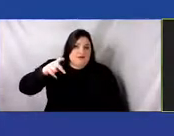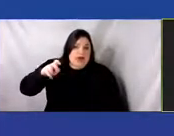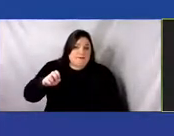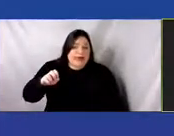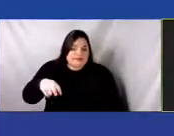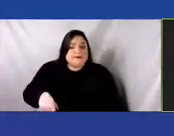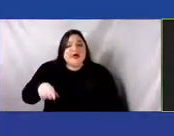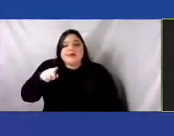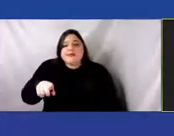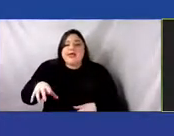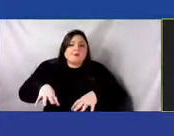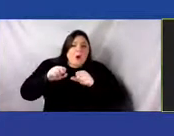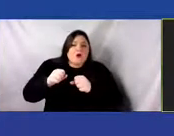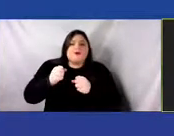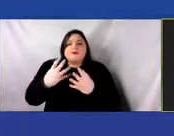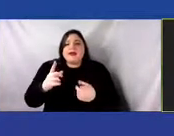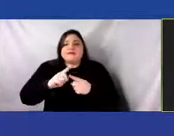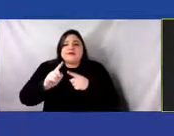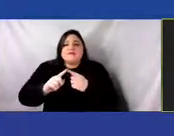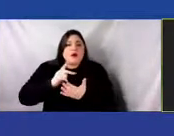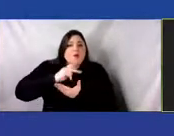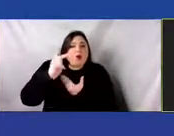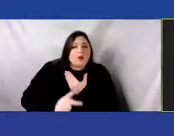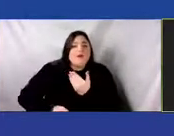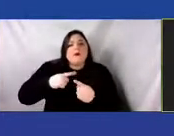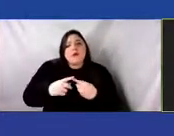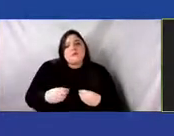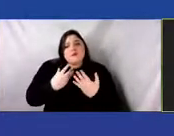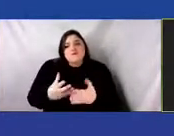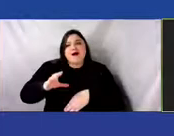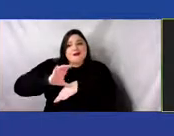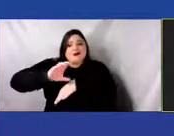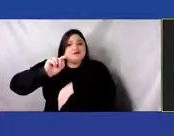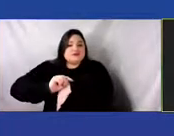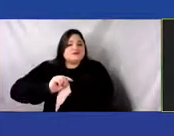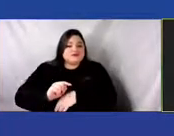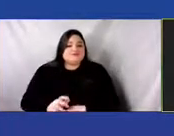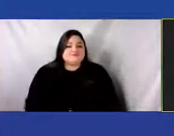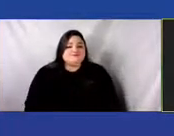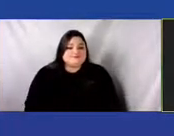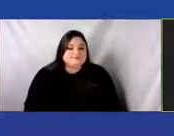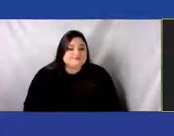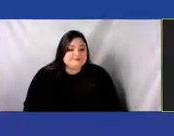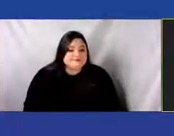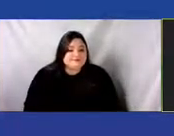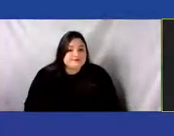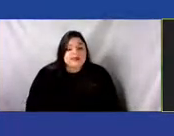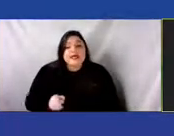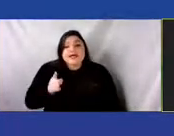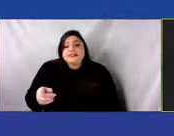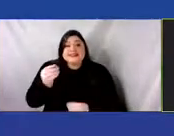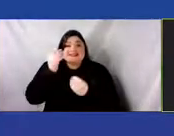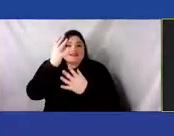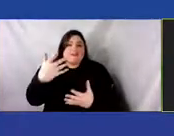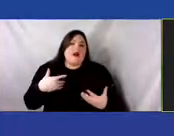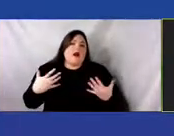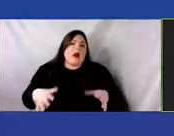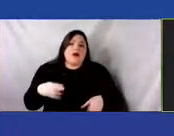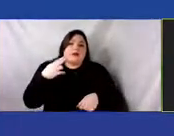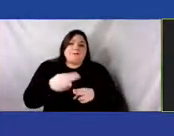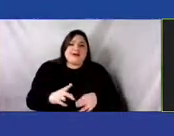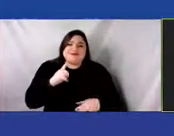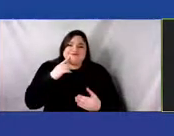and consults. And this information, as I mentioned, is easily accessible